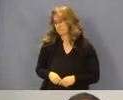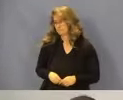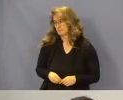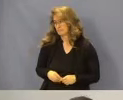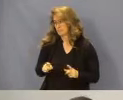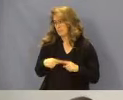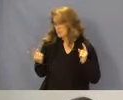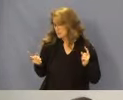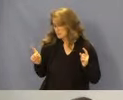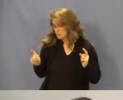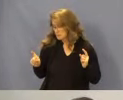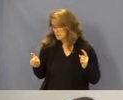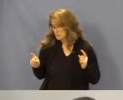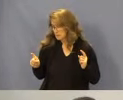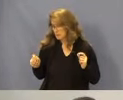Opposed?